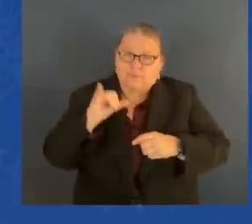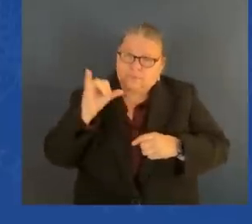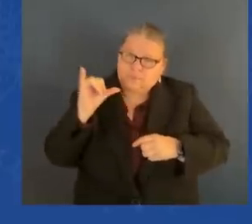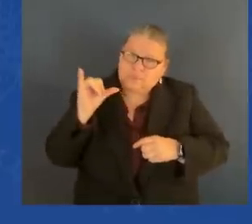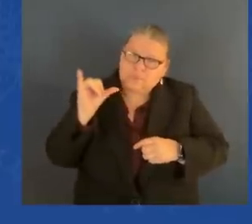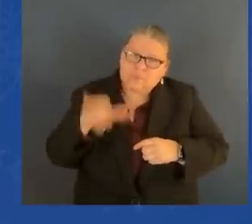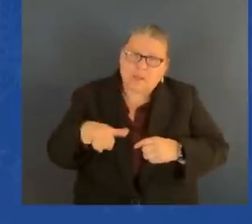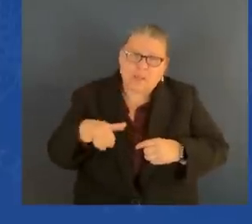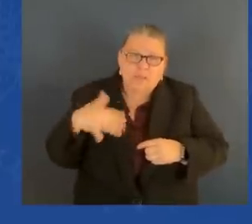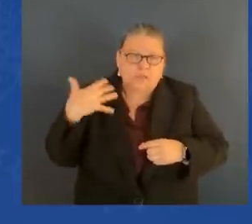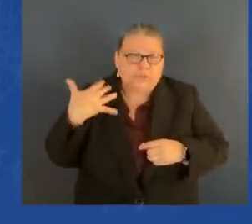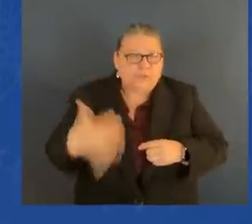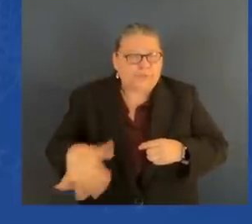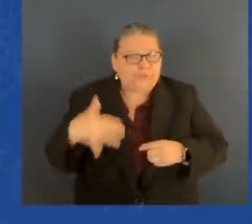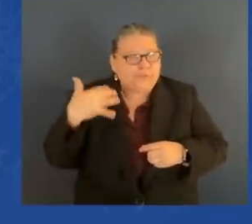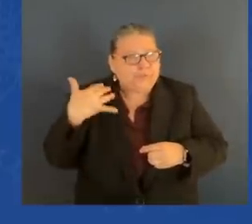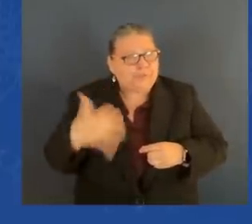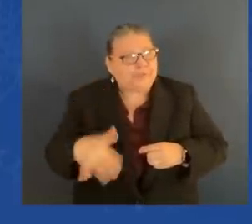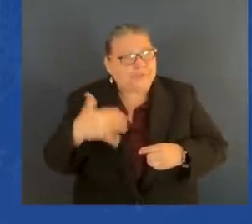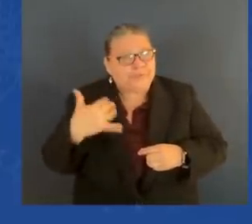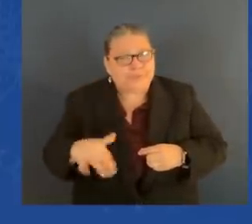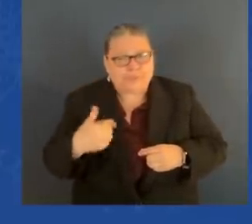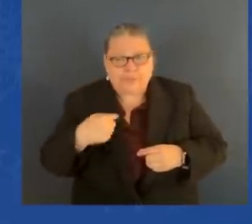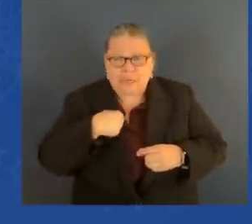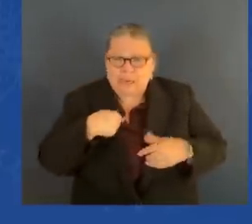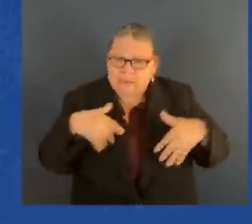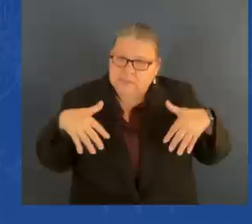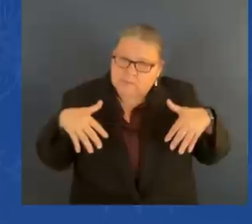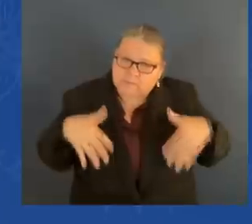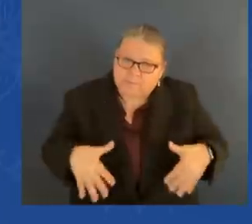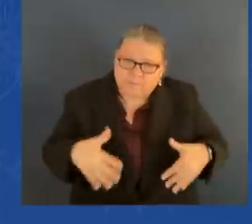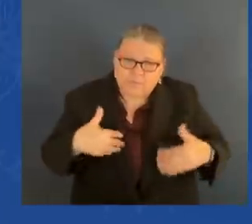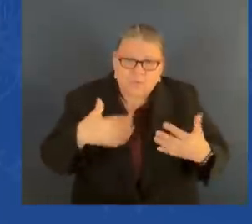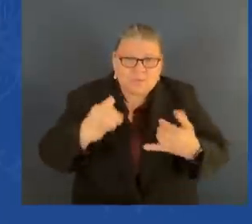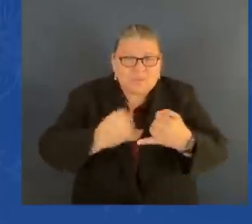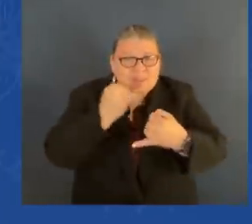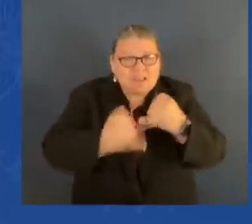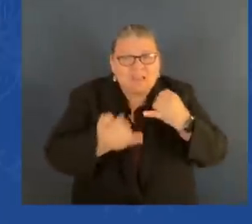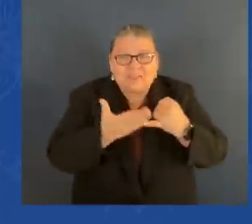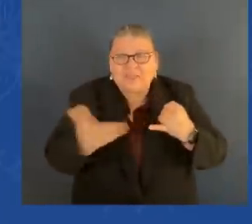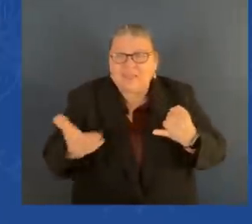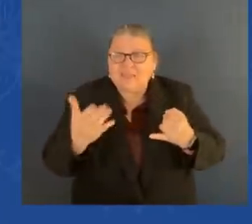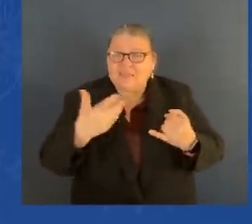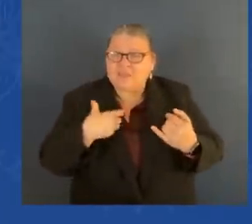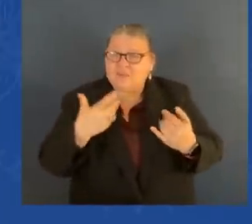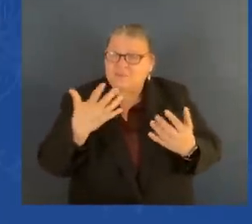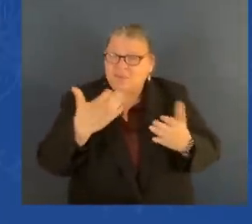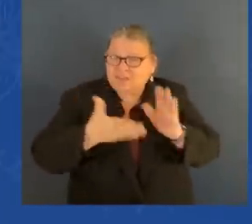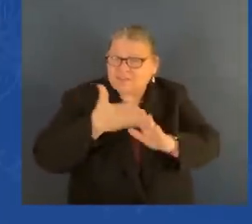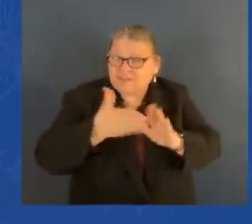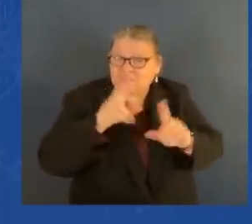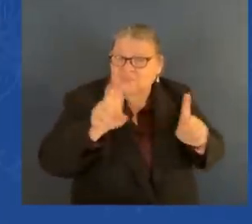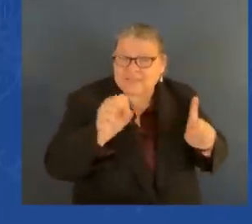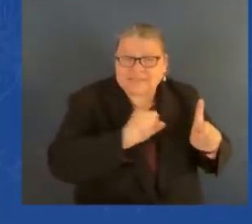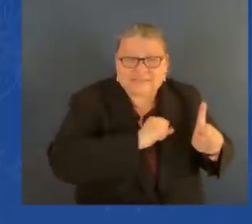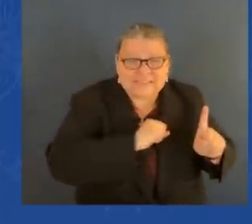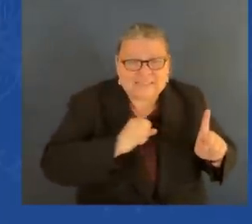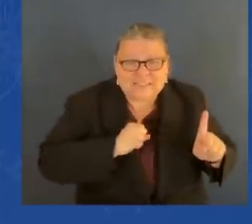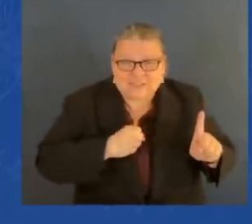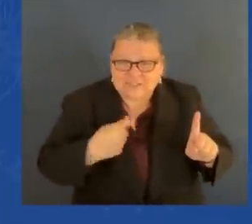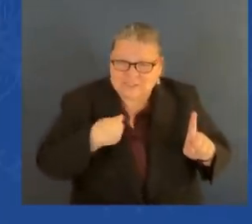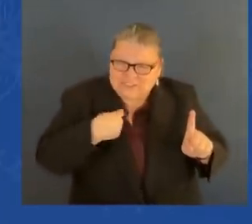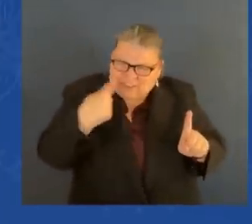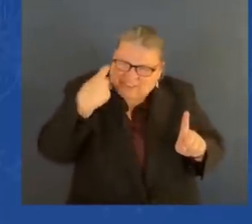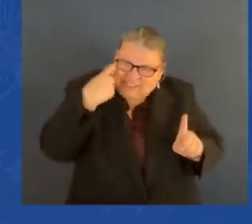We had elected a governor, a Democrat. He could appoint a Democrat. And I had my brother